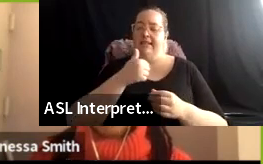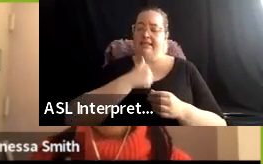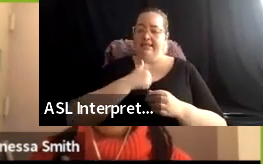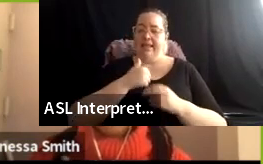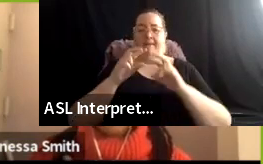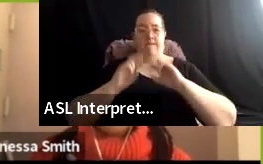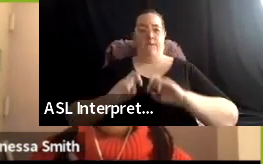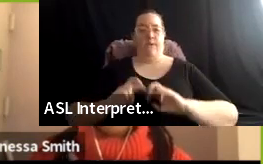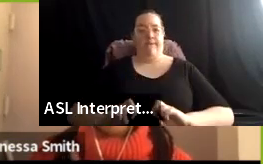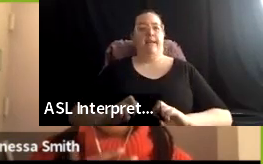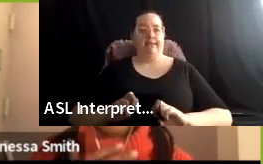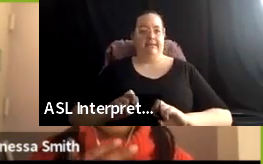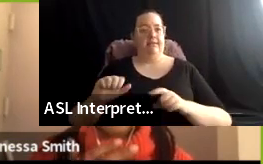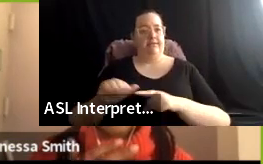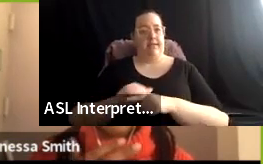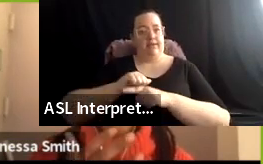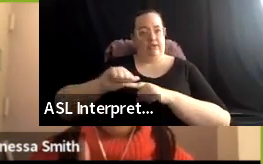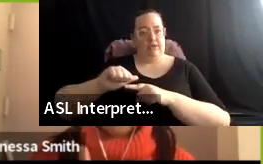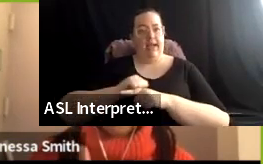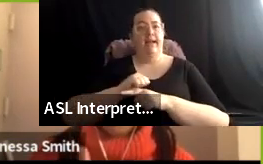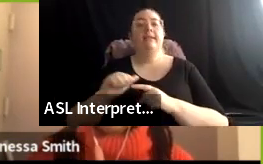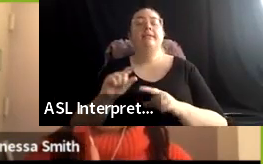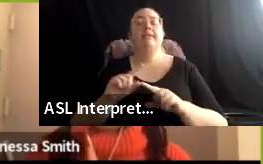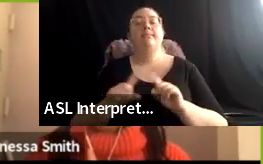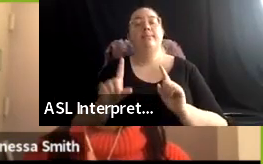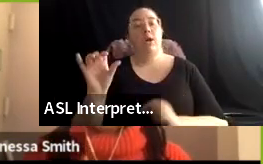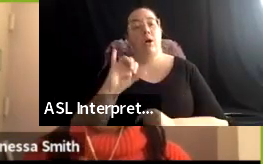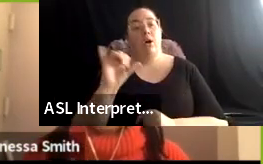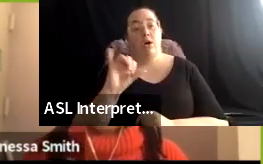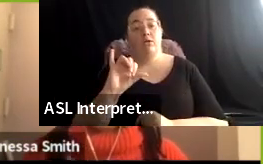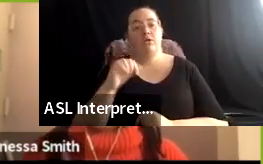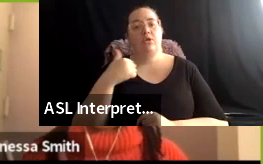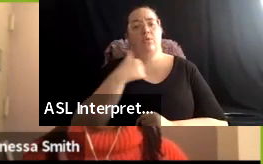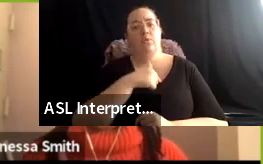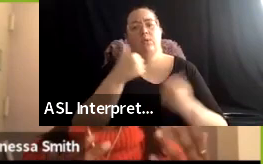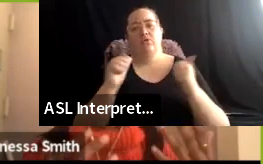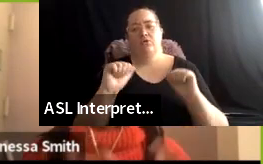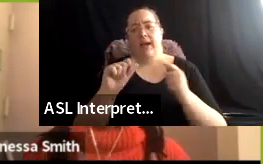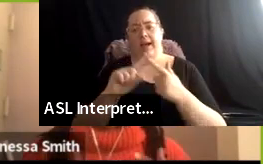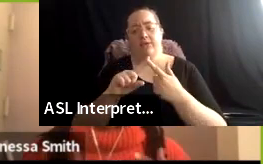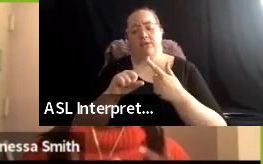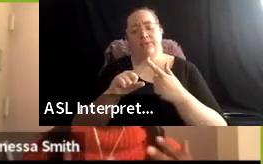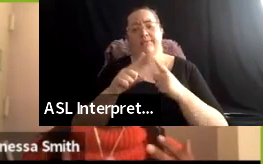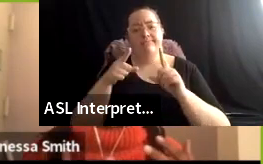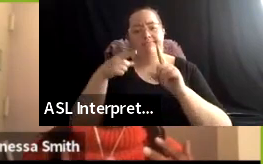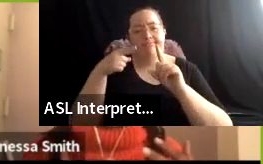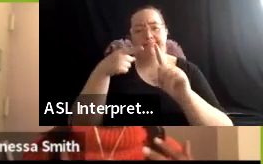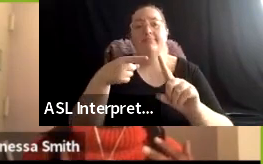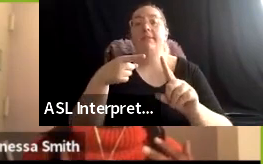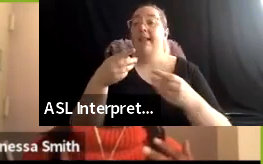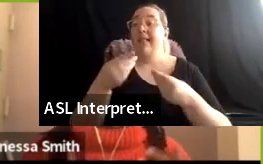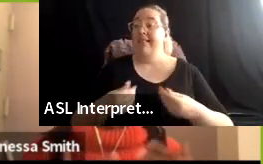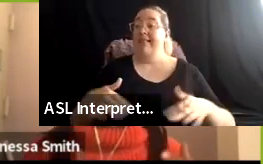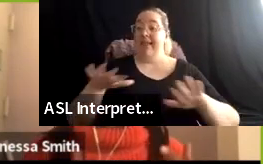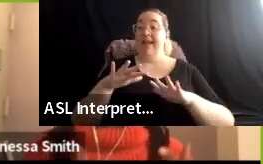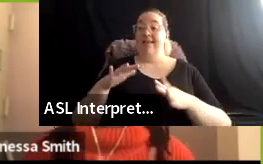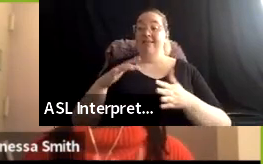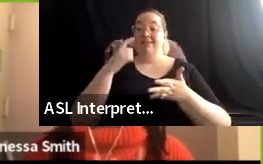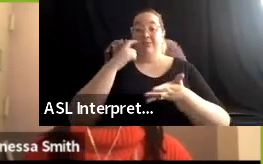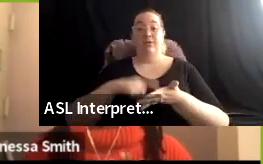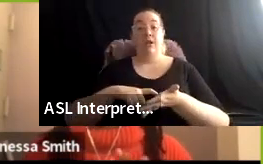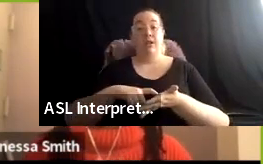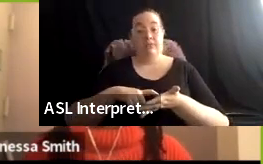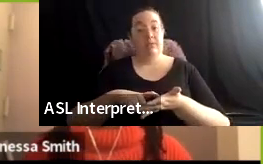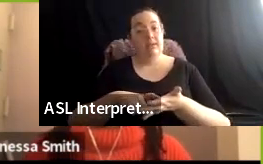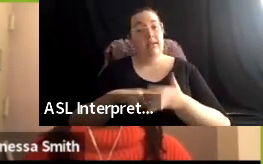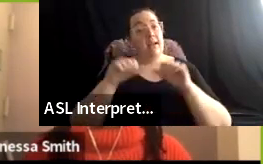Um, but also what we're trying to point to is that land acknowledgements can be, um, can be